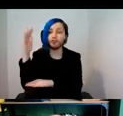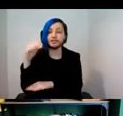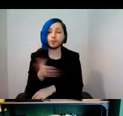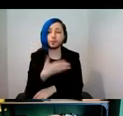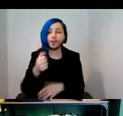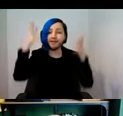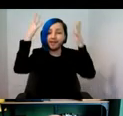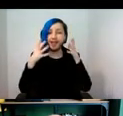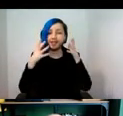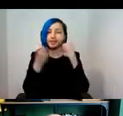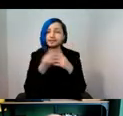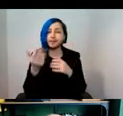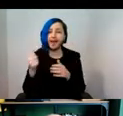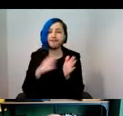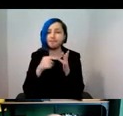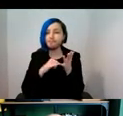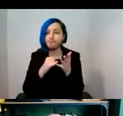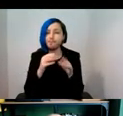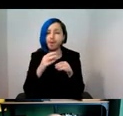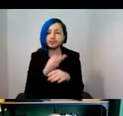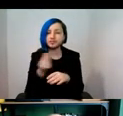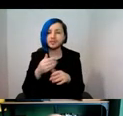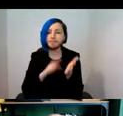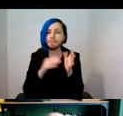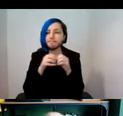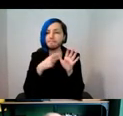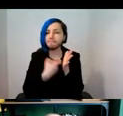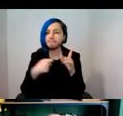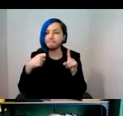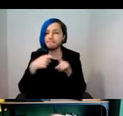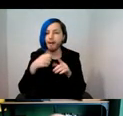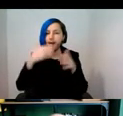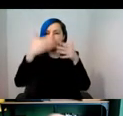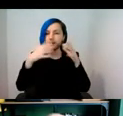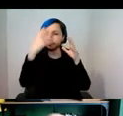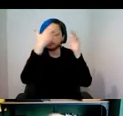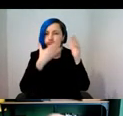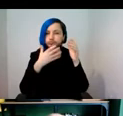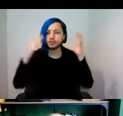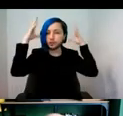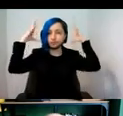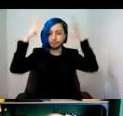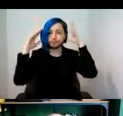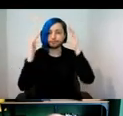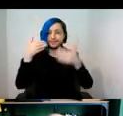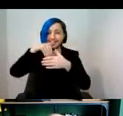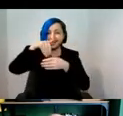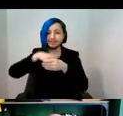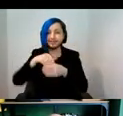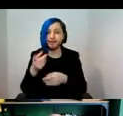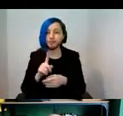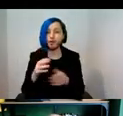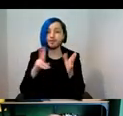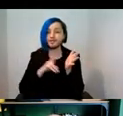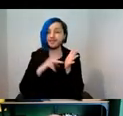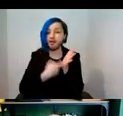some covered in moss, some with bark. And the headsets contain the virtual reality headsets.